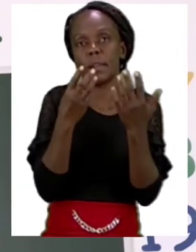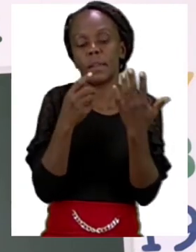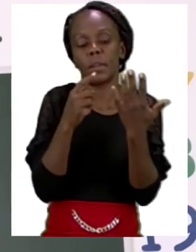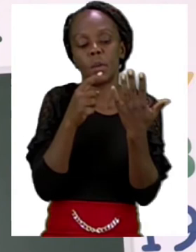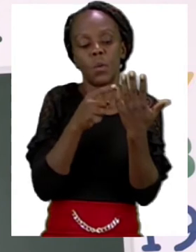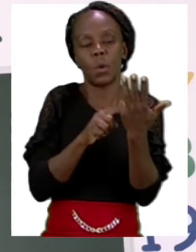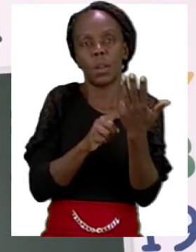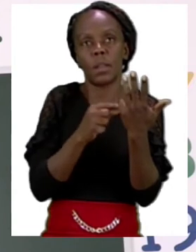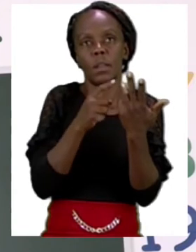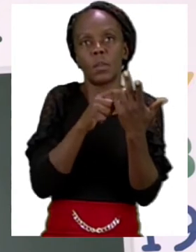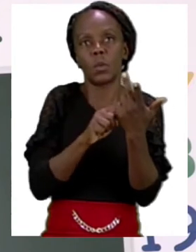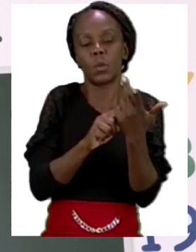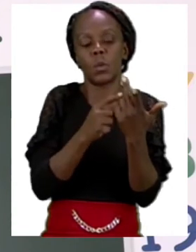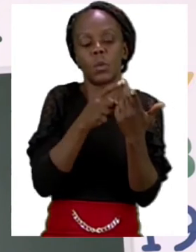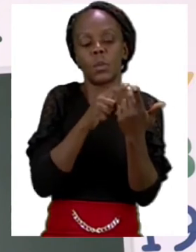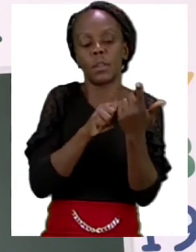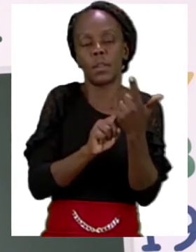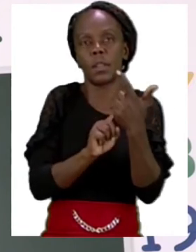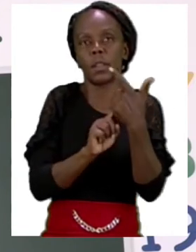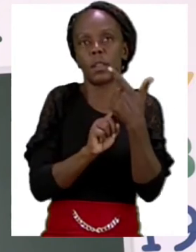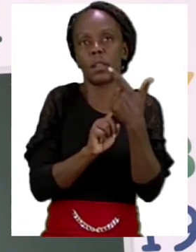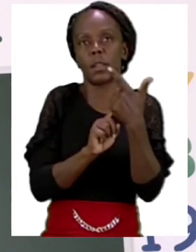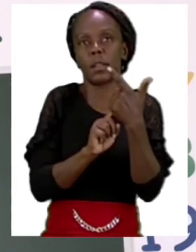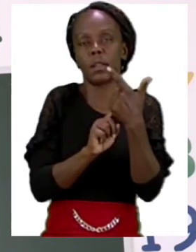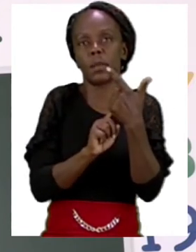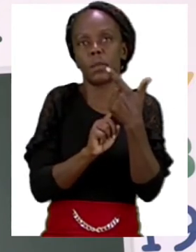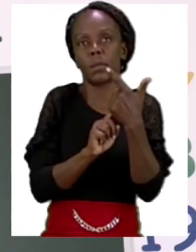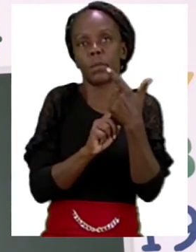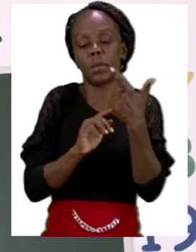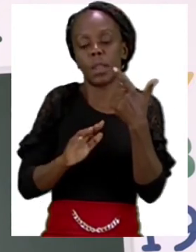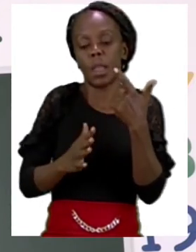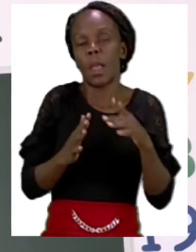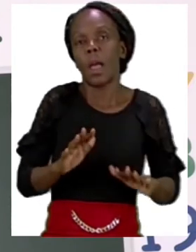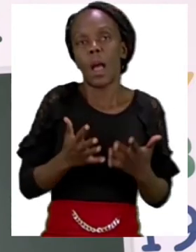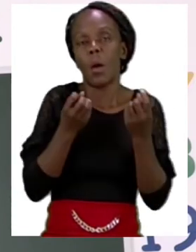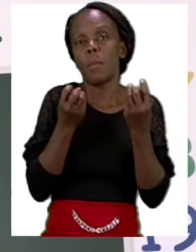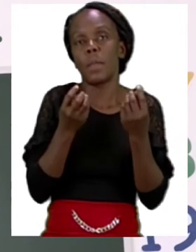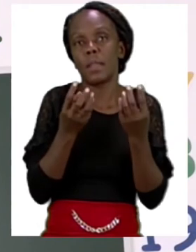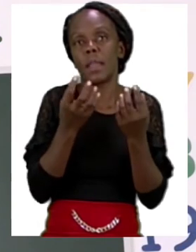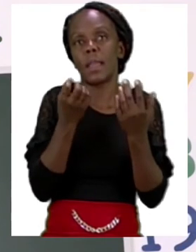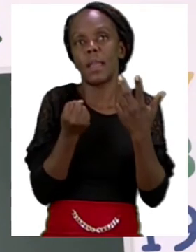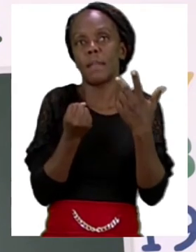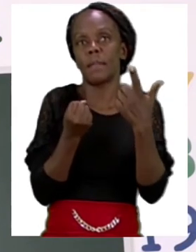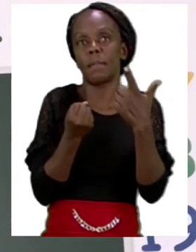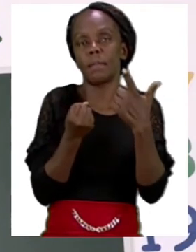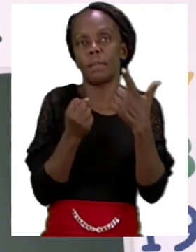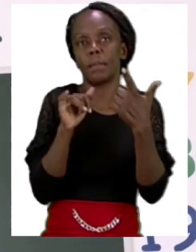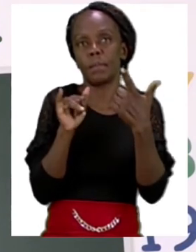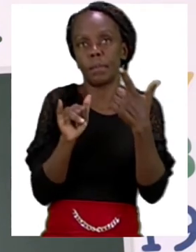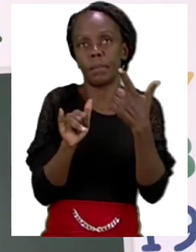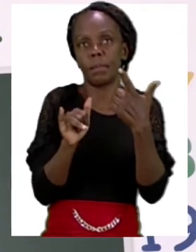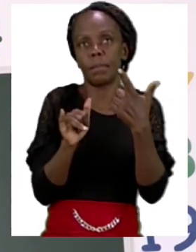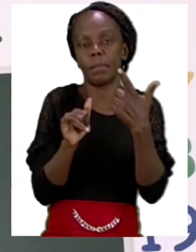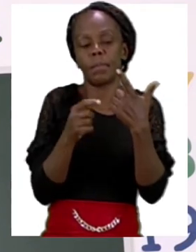One, two, three. So how many do I have left? That's